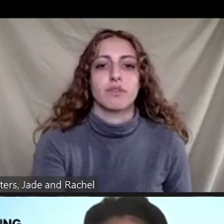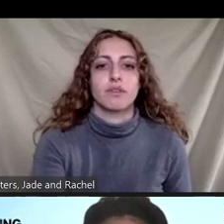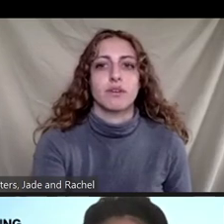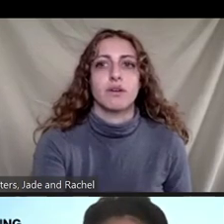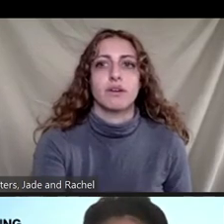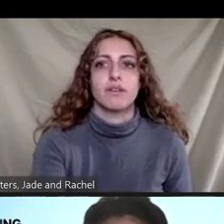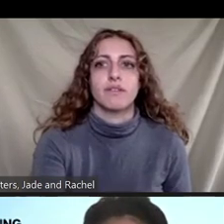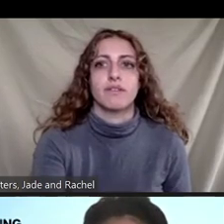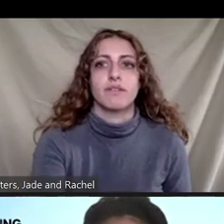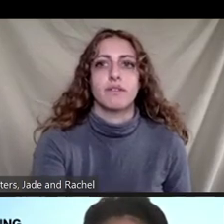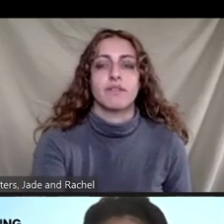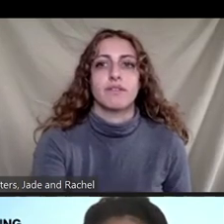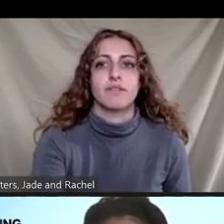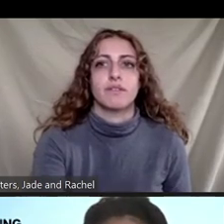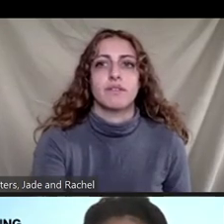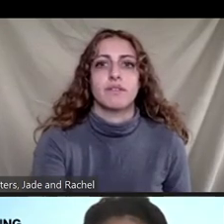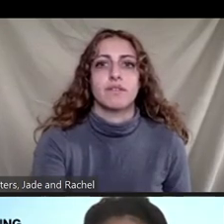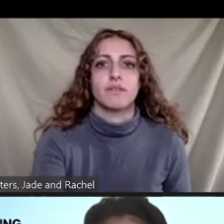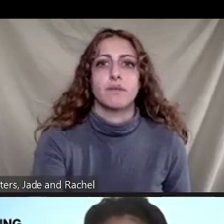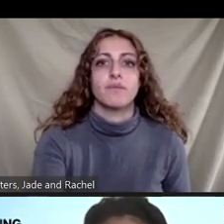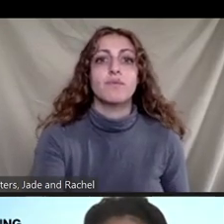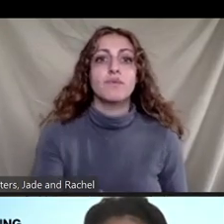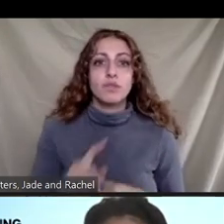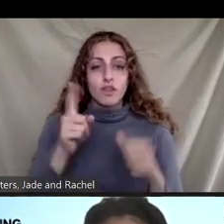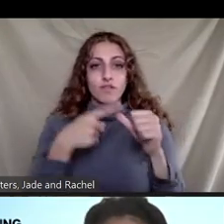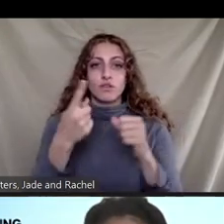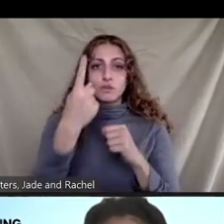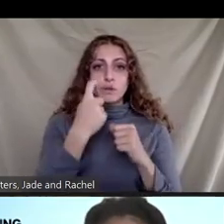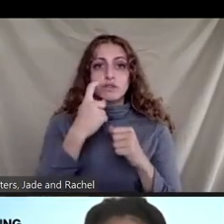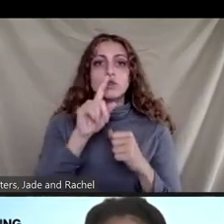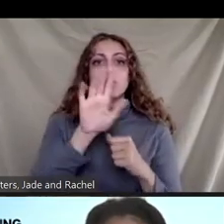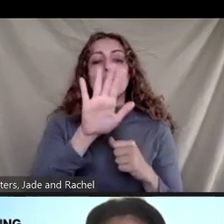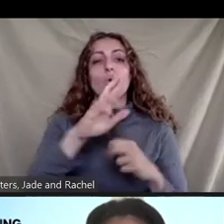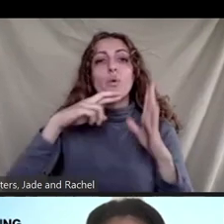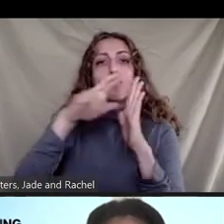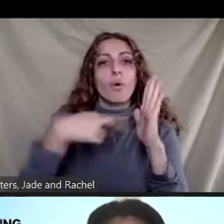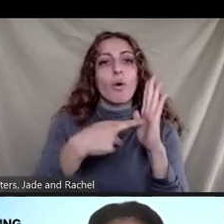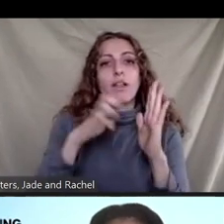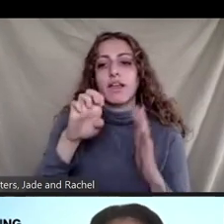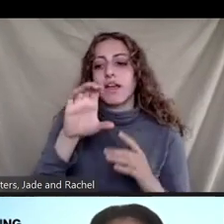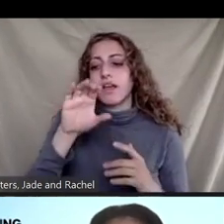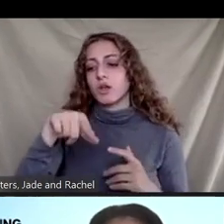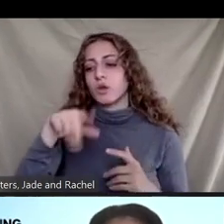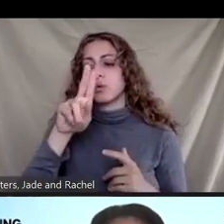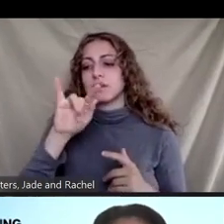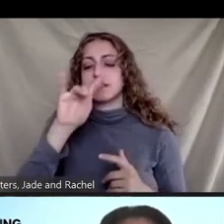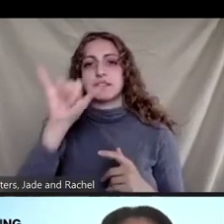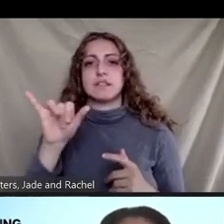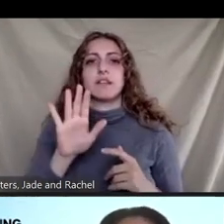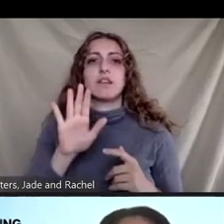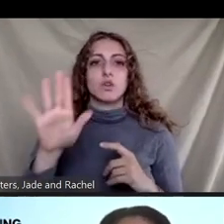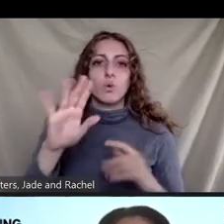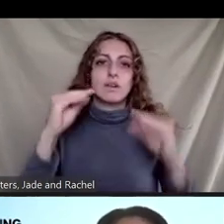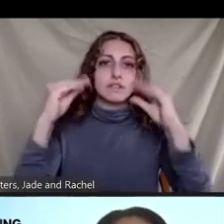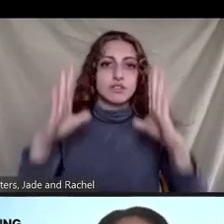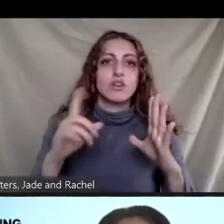the first question is uh what role does equity play in your research and teaching and how do you incorporate equity in your